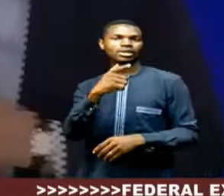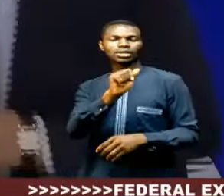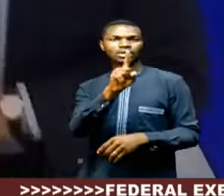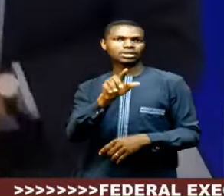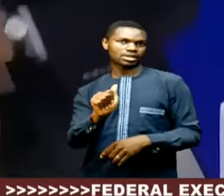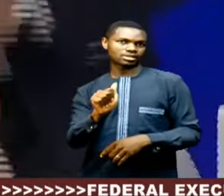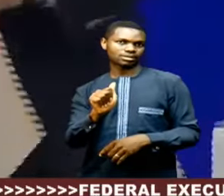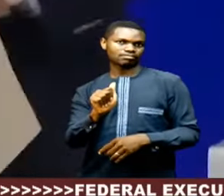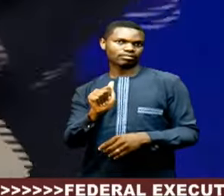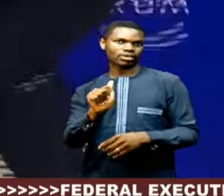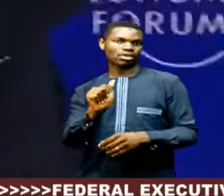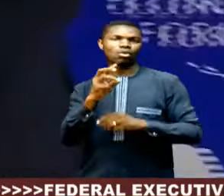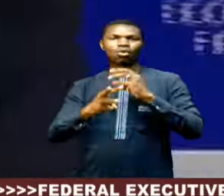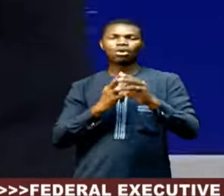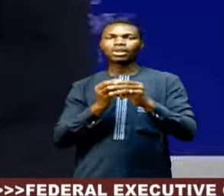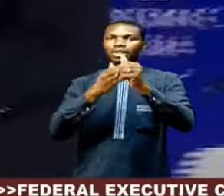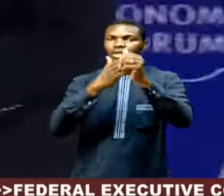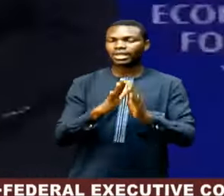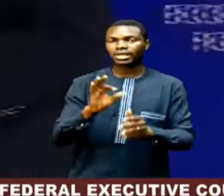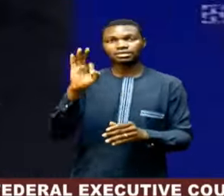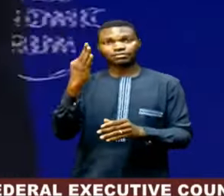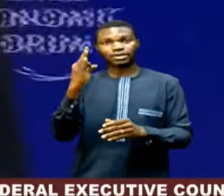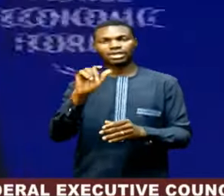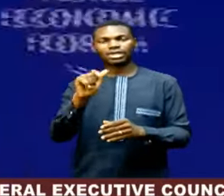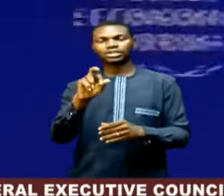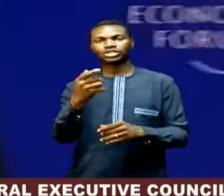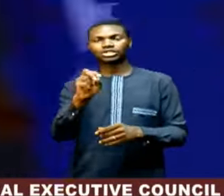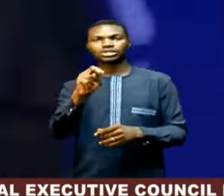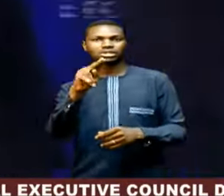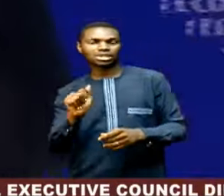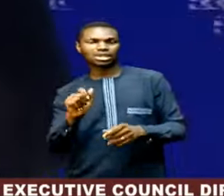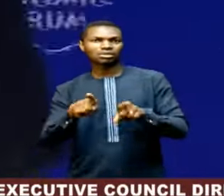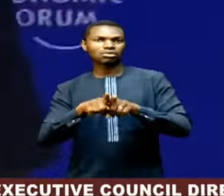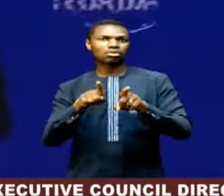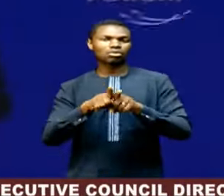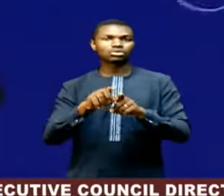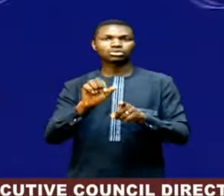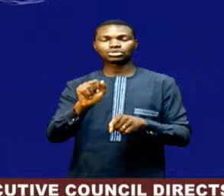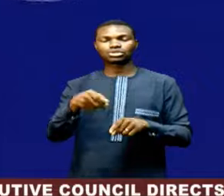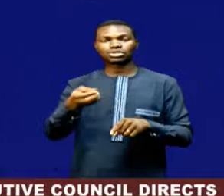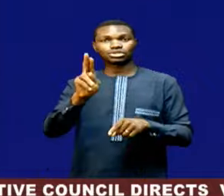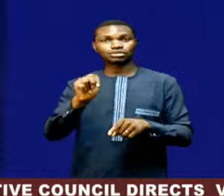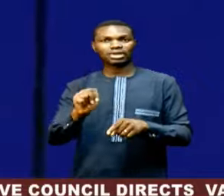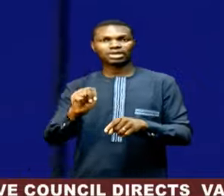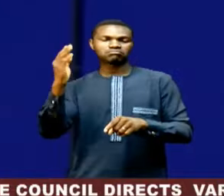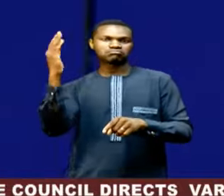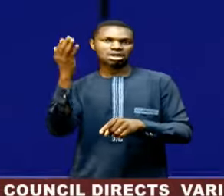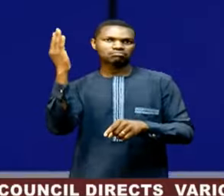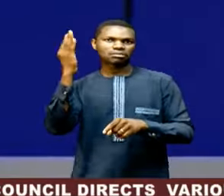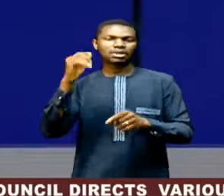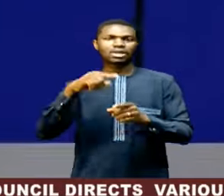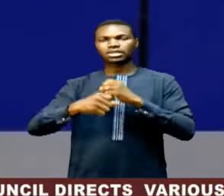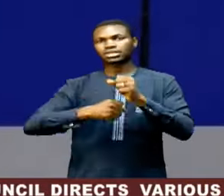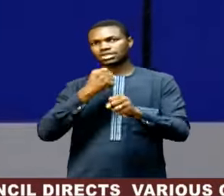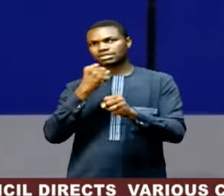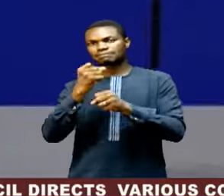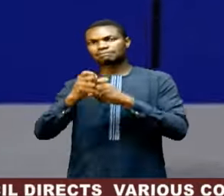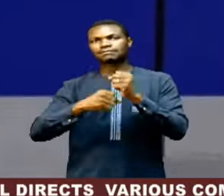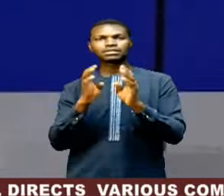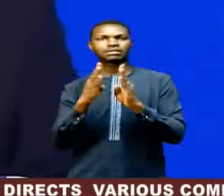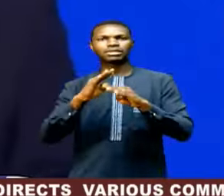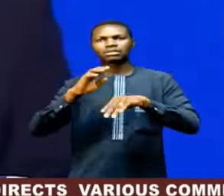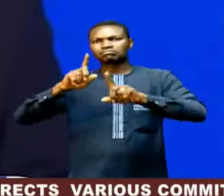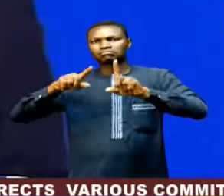leaders of France, Argentina, and Spain delivered speeches at the World Economic Forum's annual meeting on a variety of